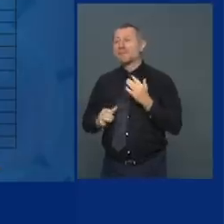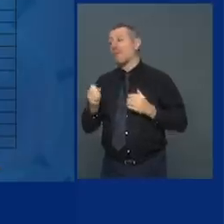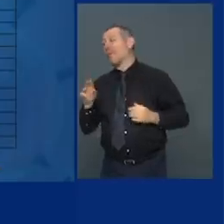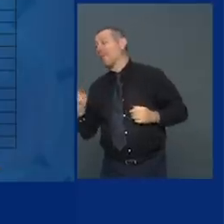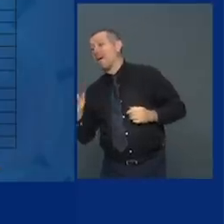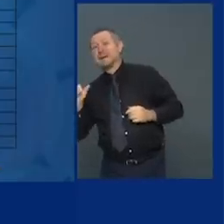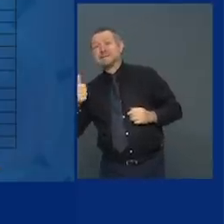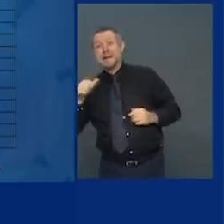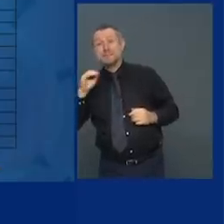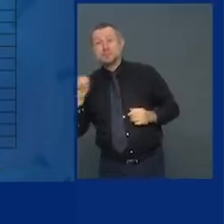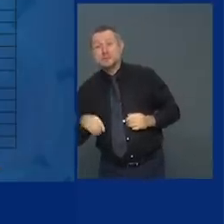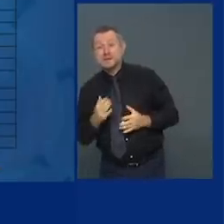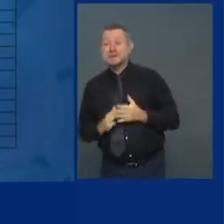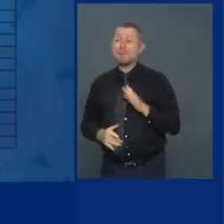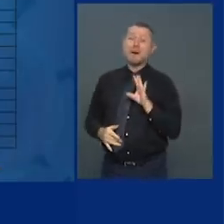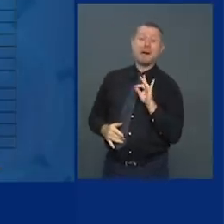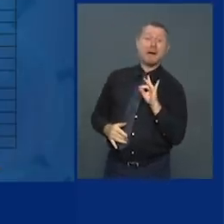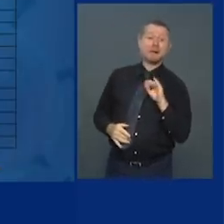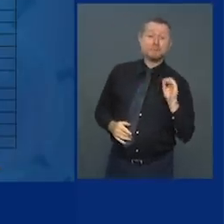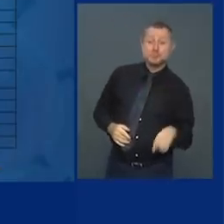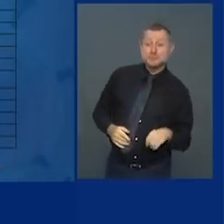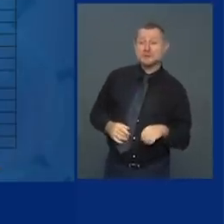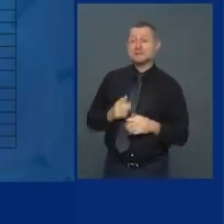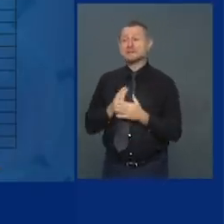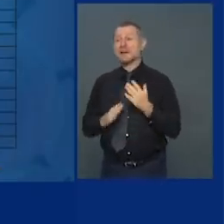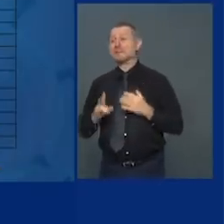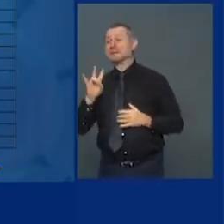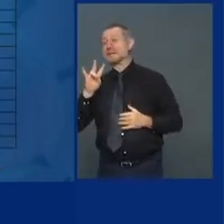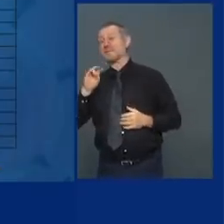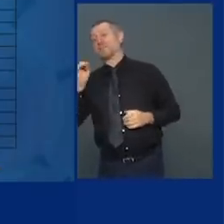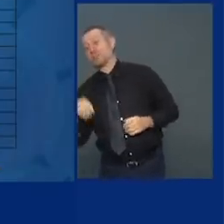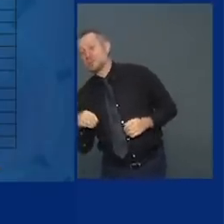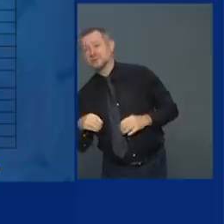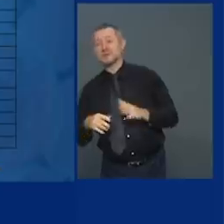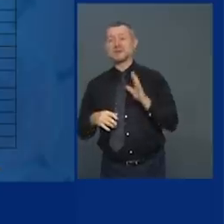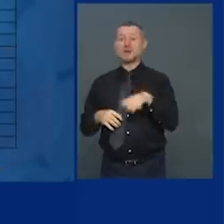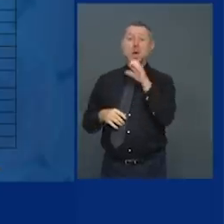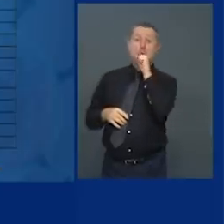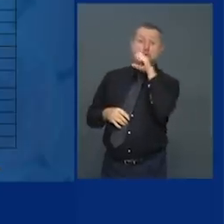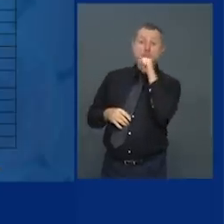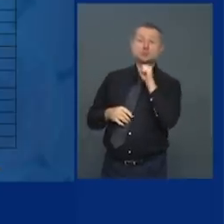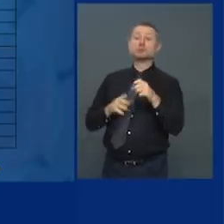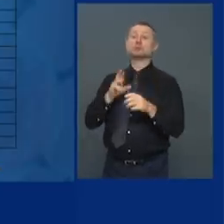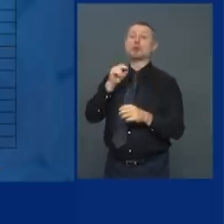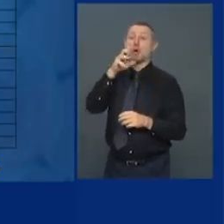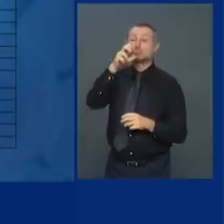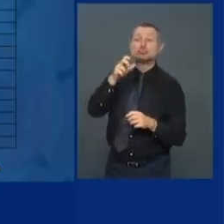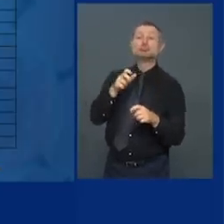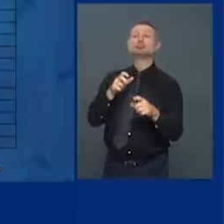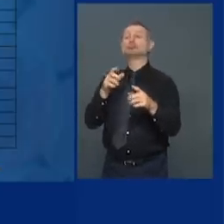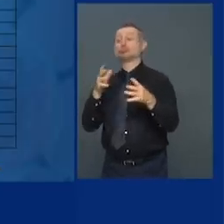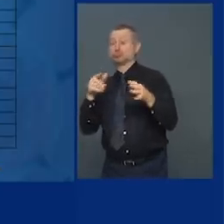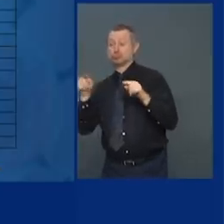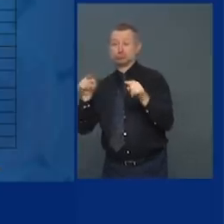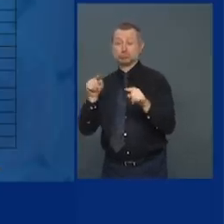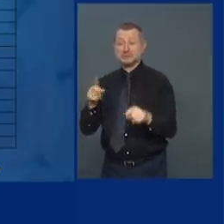positivity, 7% positivity, Orange, Rockland, Rockland, Kings, a